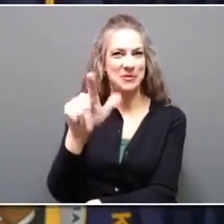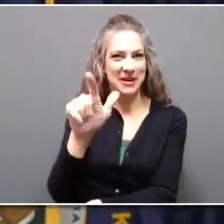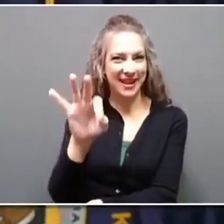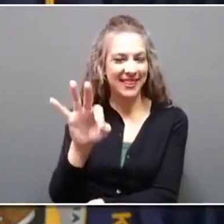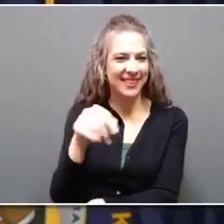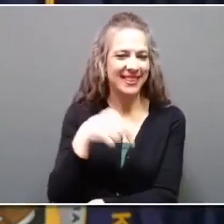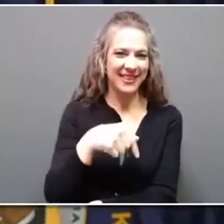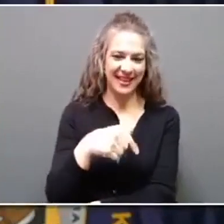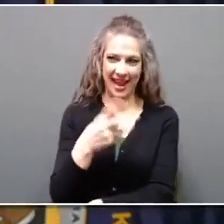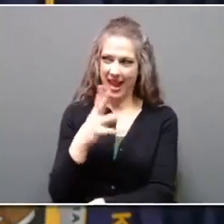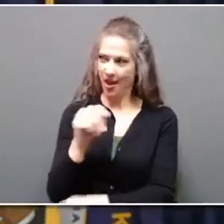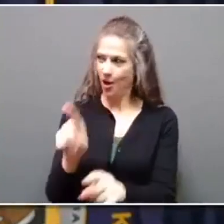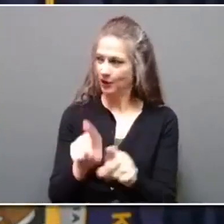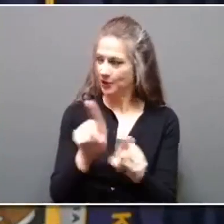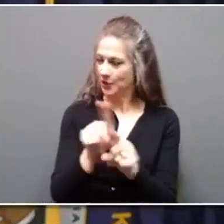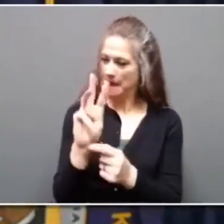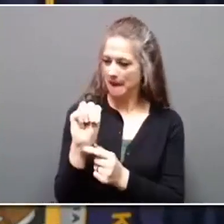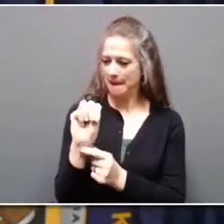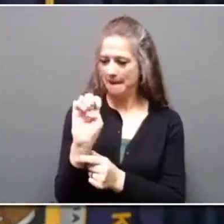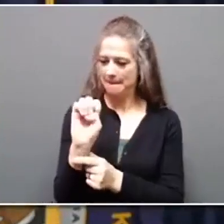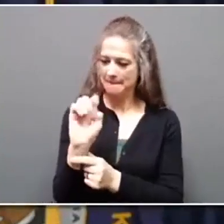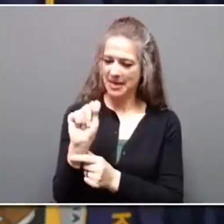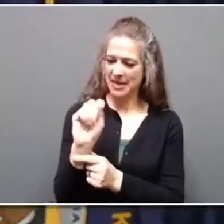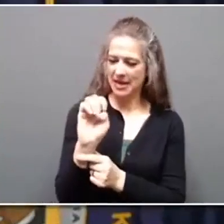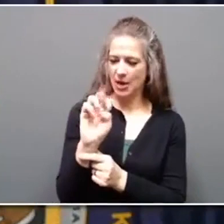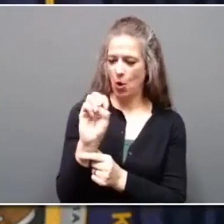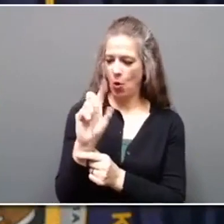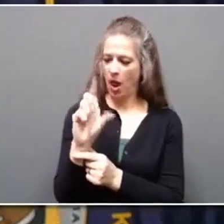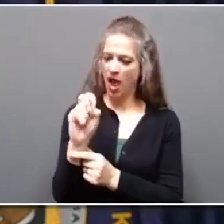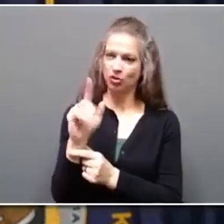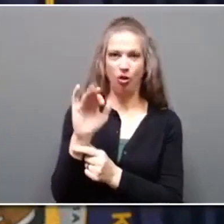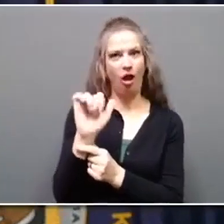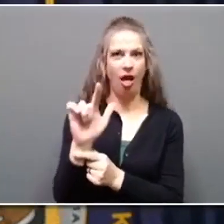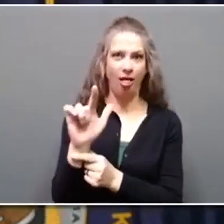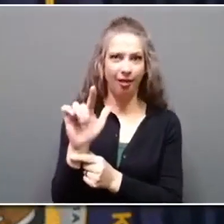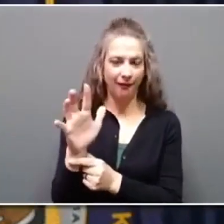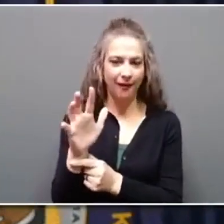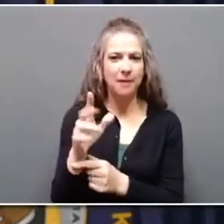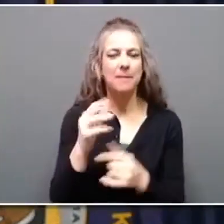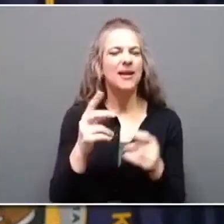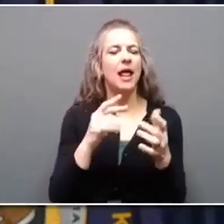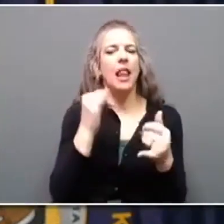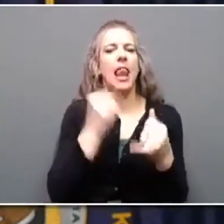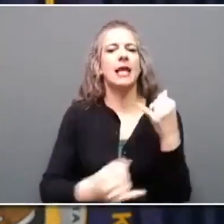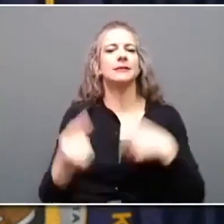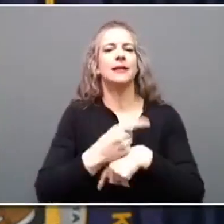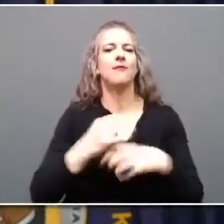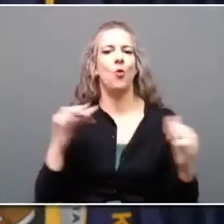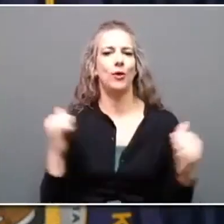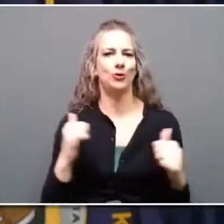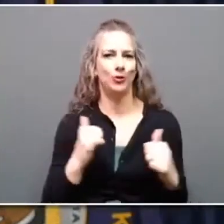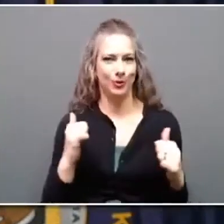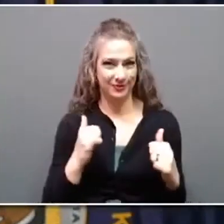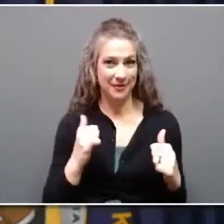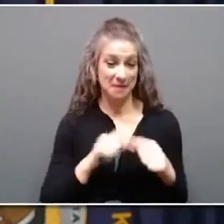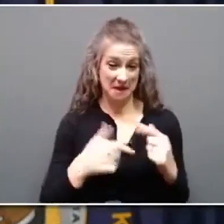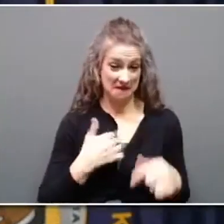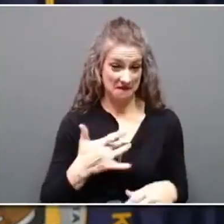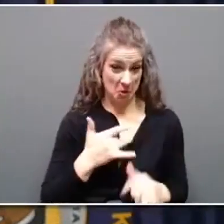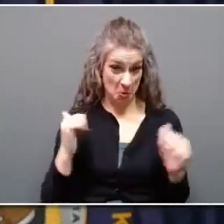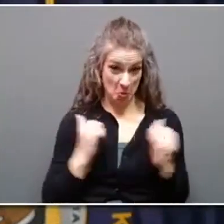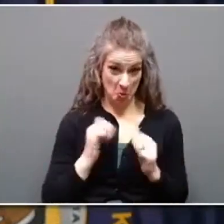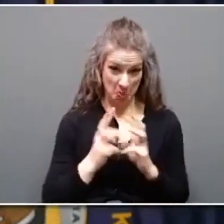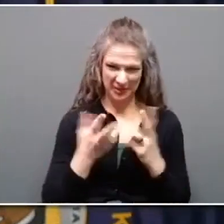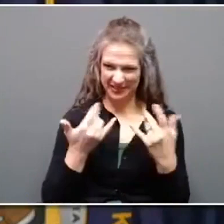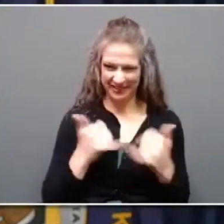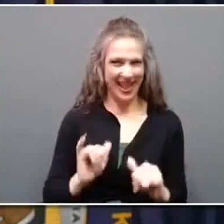meteorological last day of winter. But I will say that I feel like winter is not quite done with us yet, given how